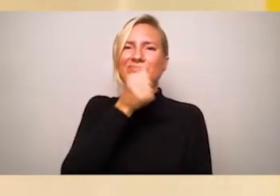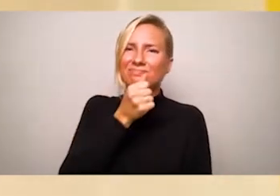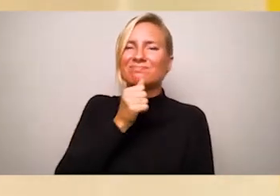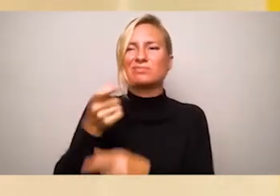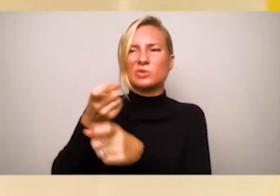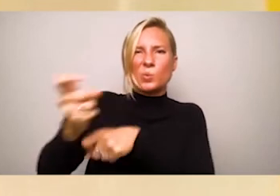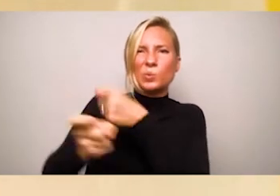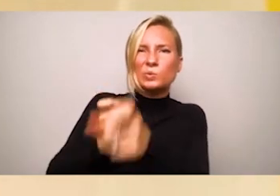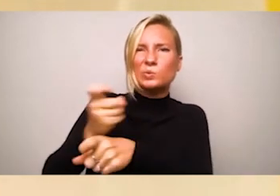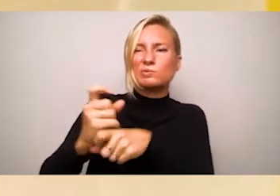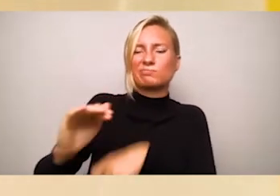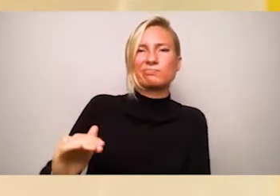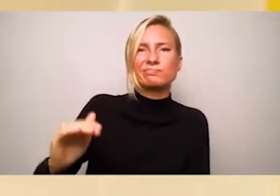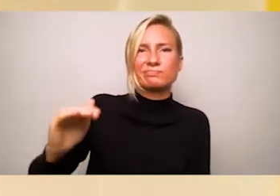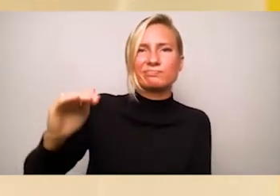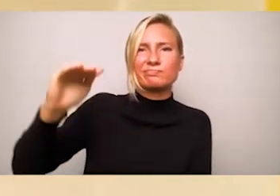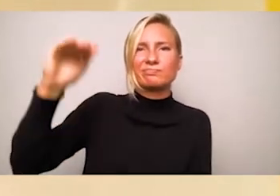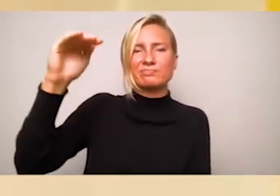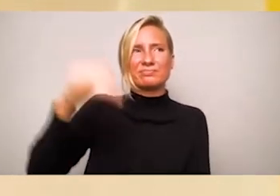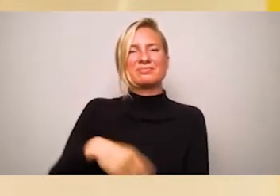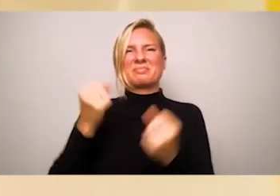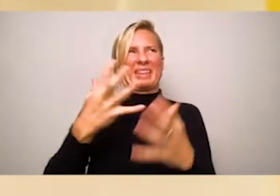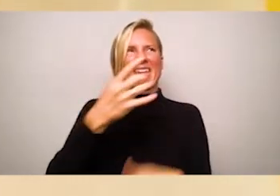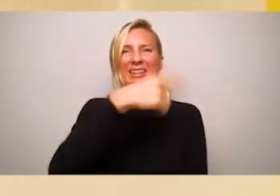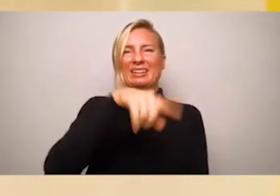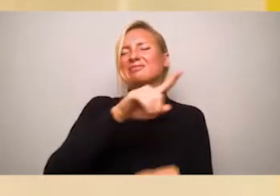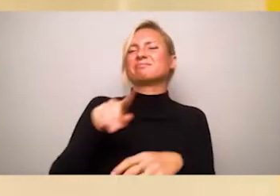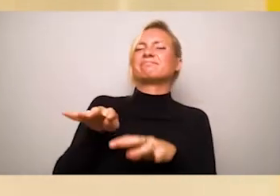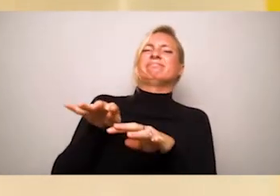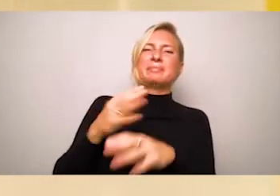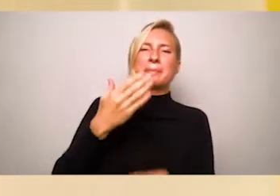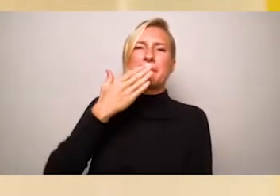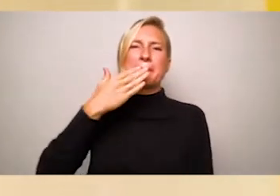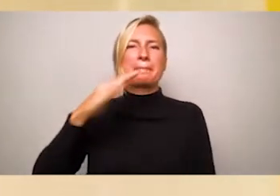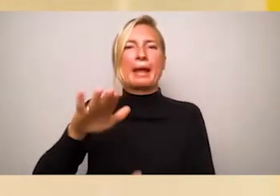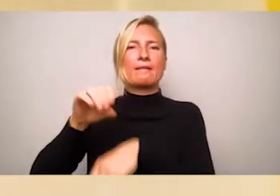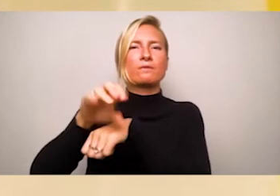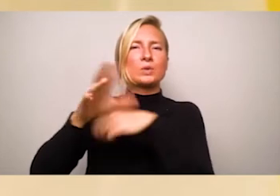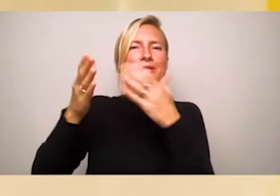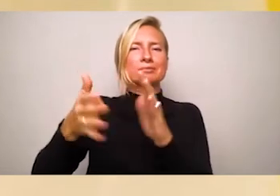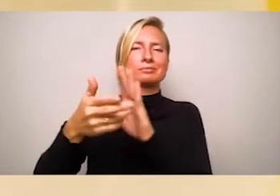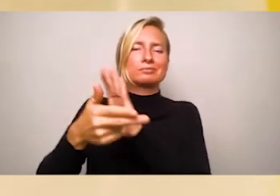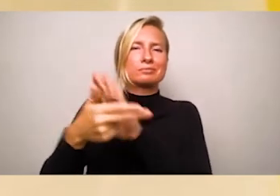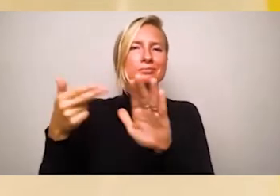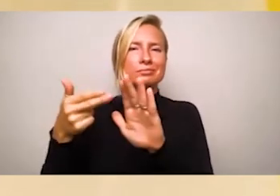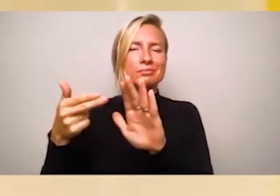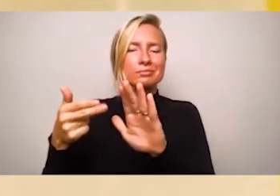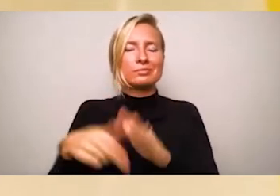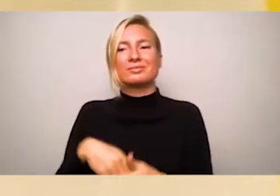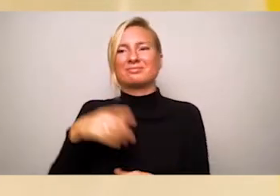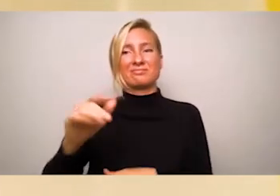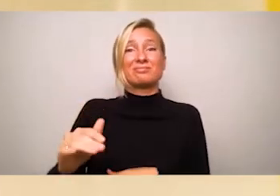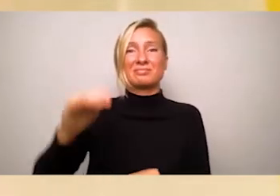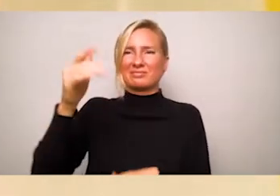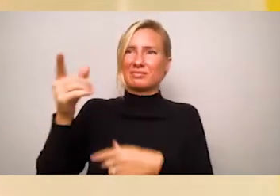influencer. His home was ransacked, his parents publicly beaten, and teachers targeted